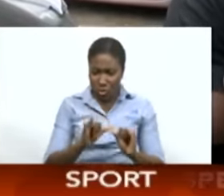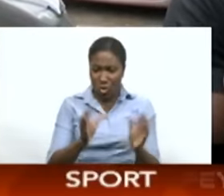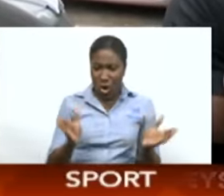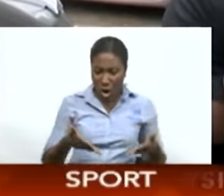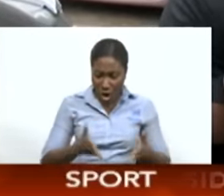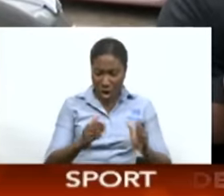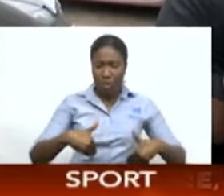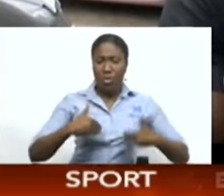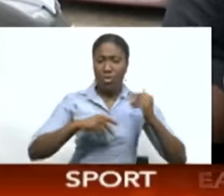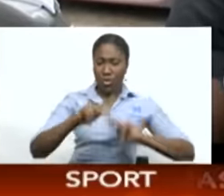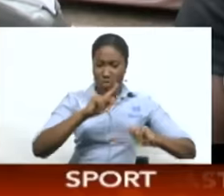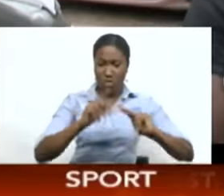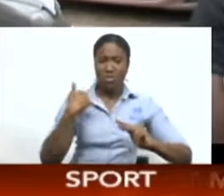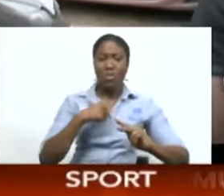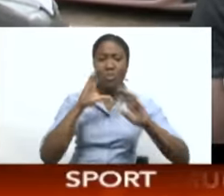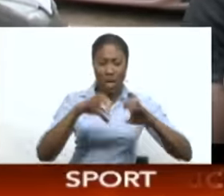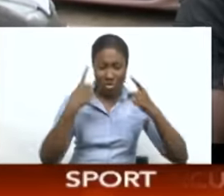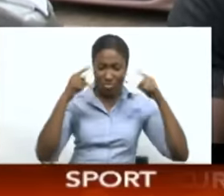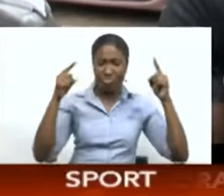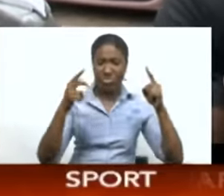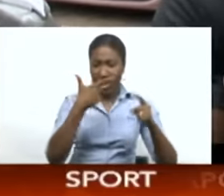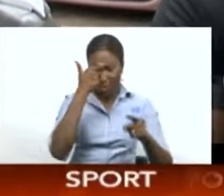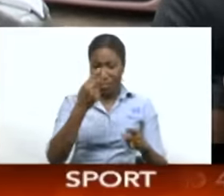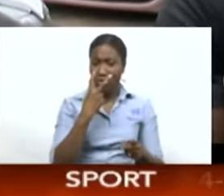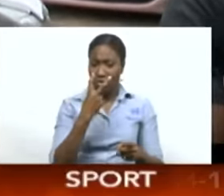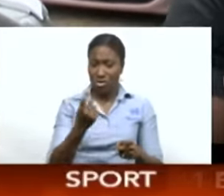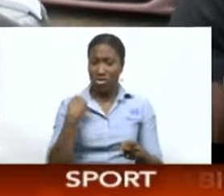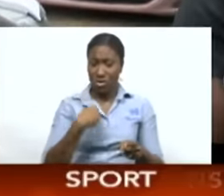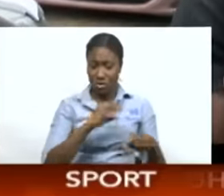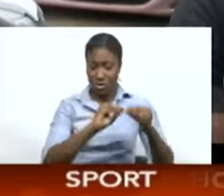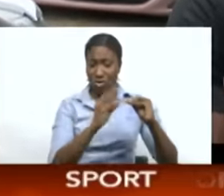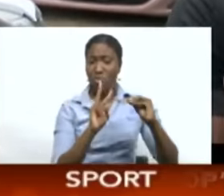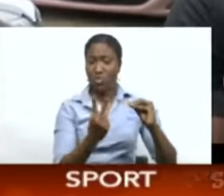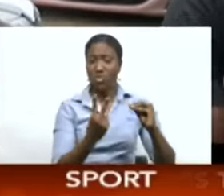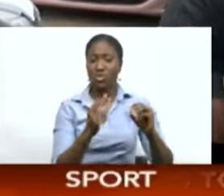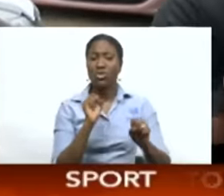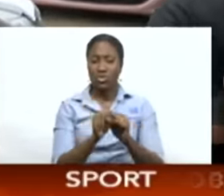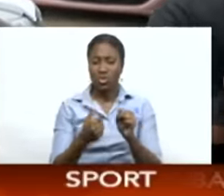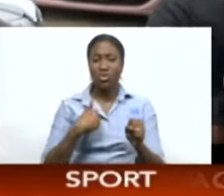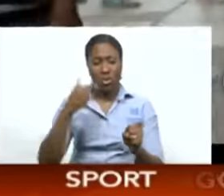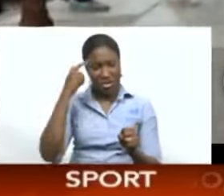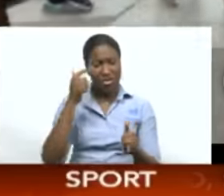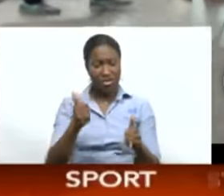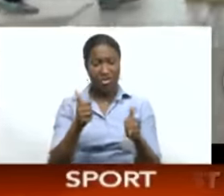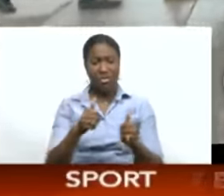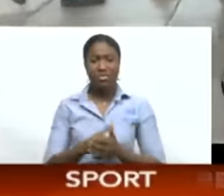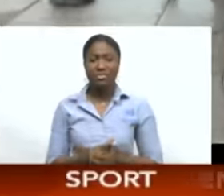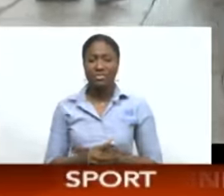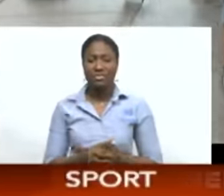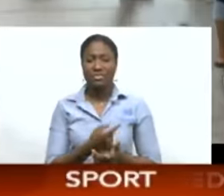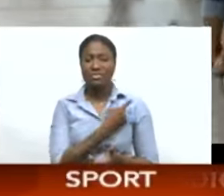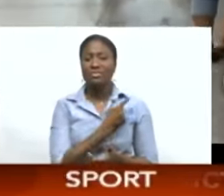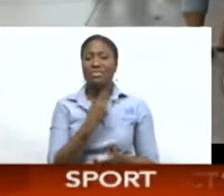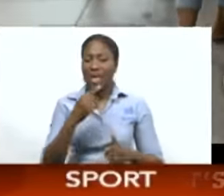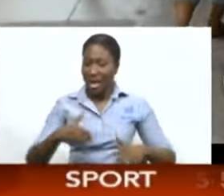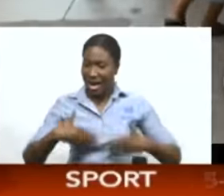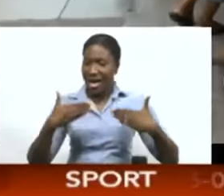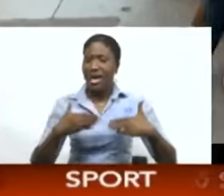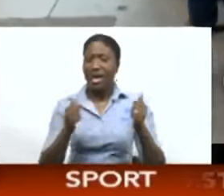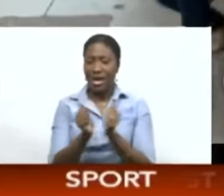chance, we have a shot because, as you can see, in the Nations League, we're second. So, yeah, I would say that's good. I'm with Angus Eve for forwards,